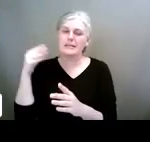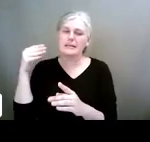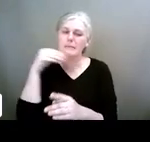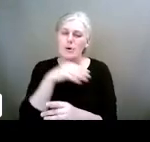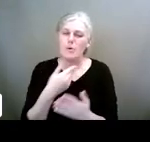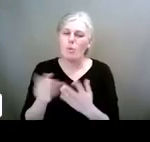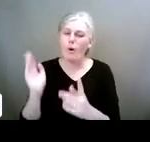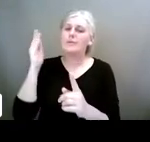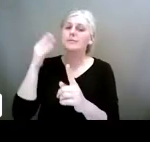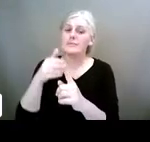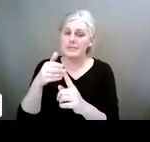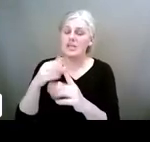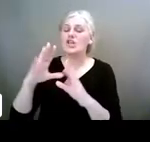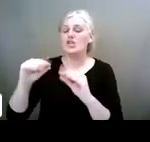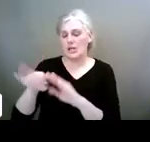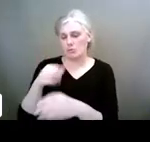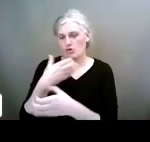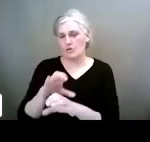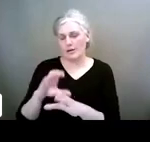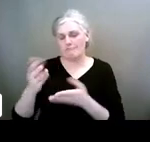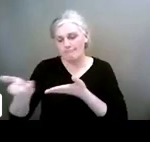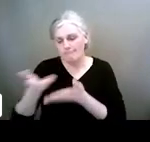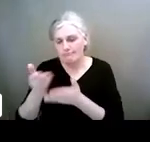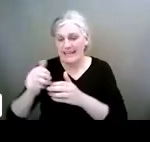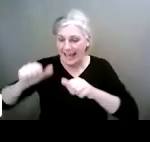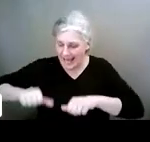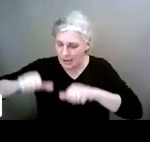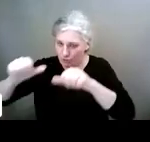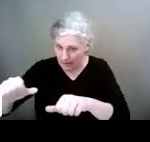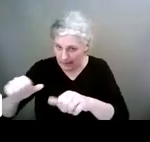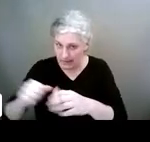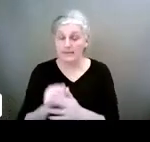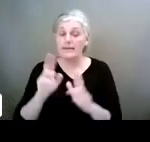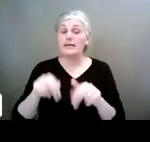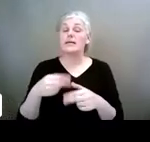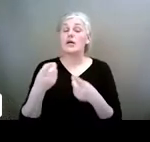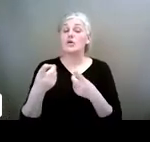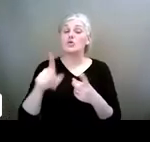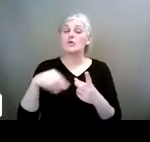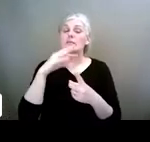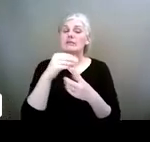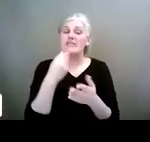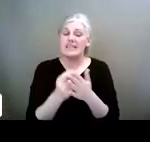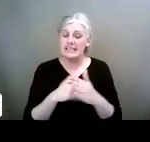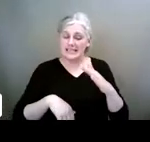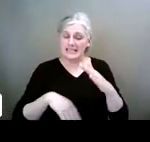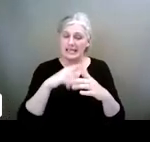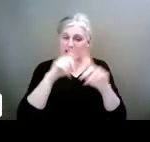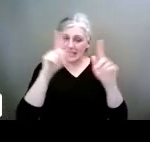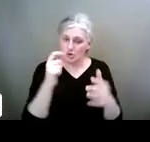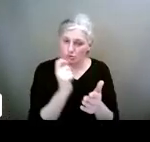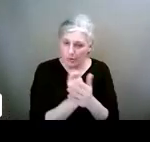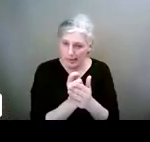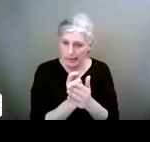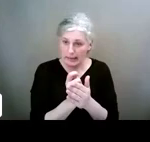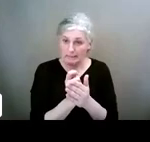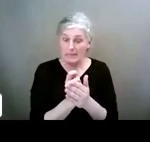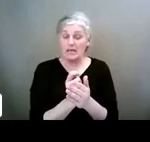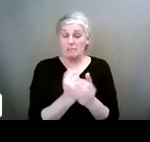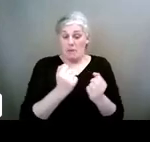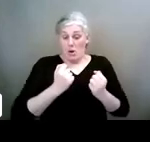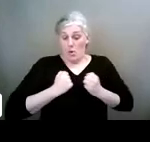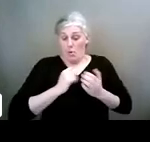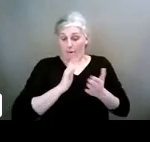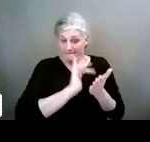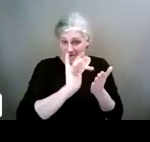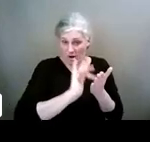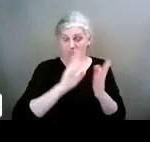agreeing with them. These are all the things that you can do within screen time, within settings, within your own device for you. But you